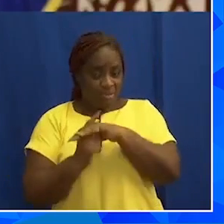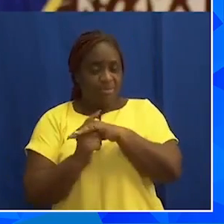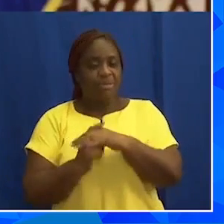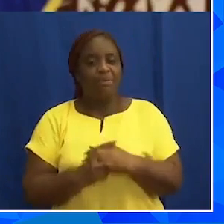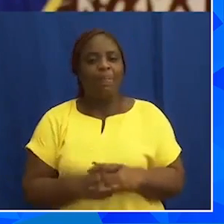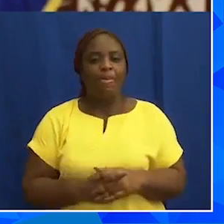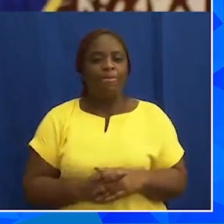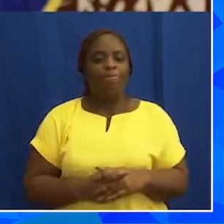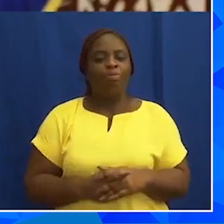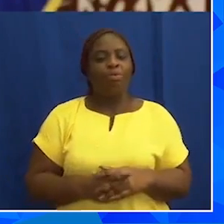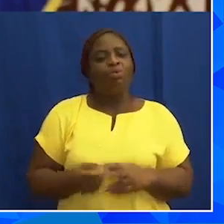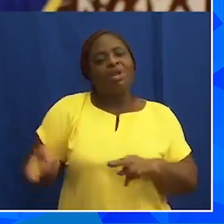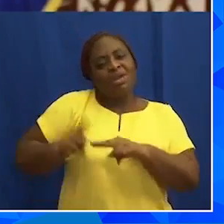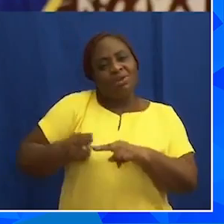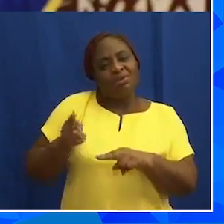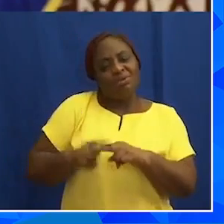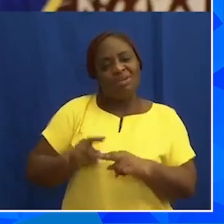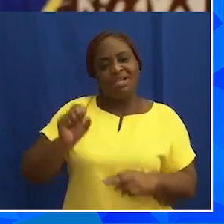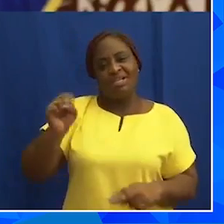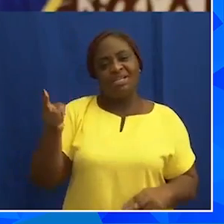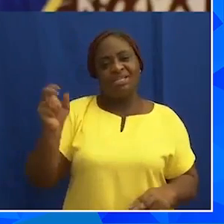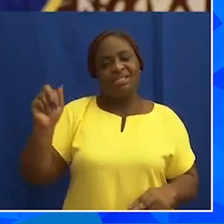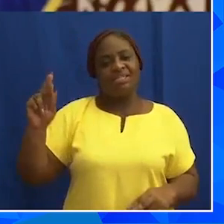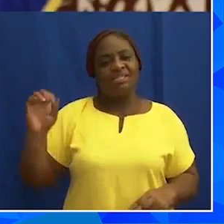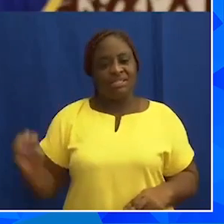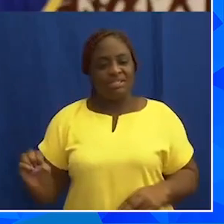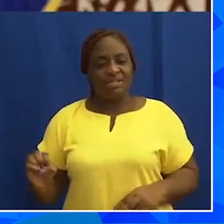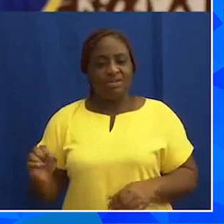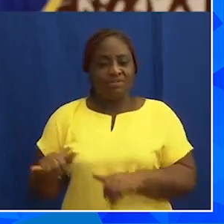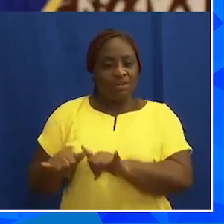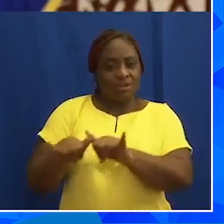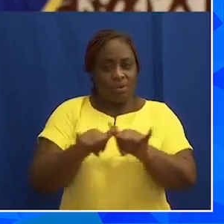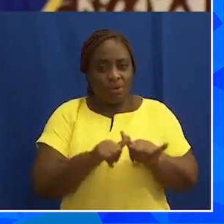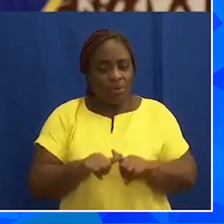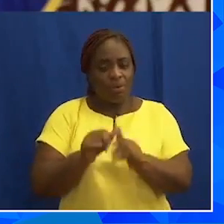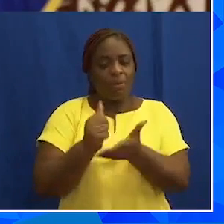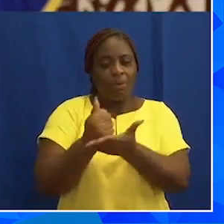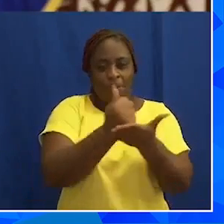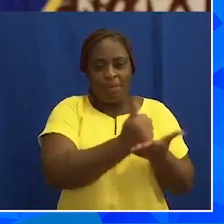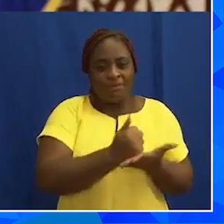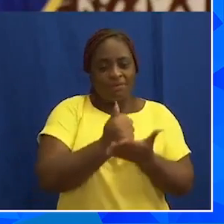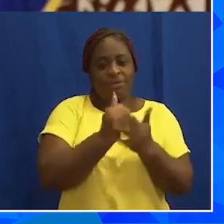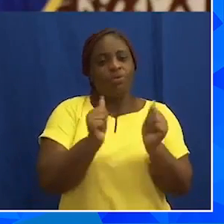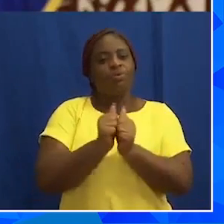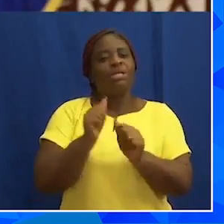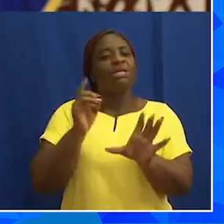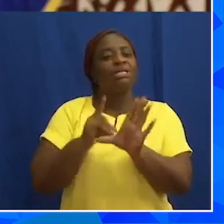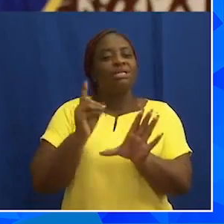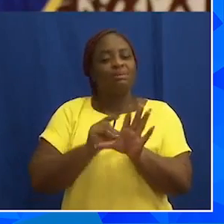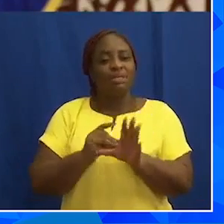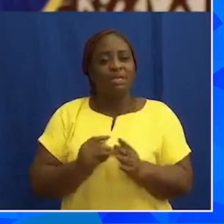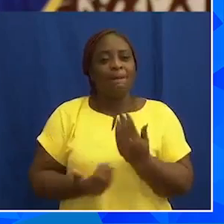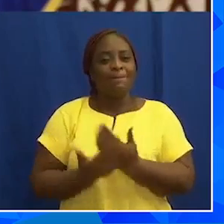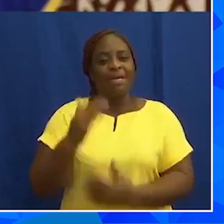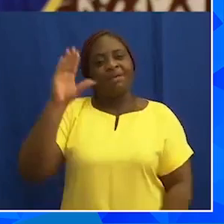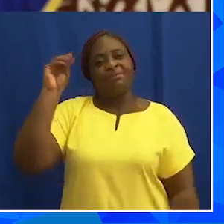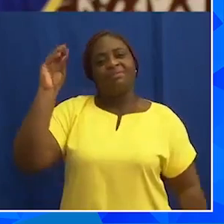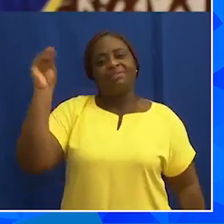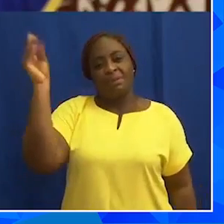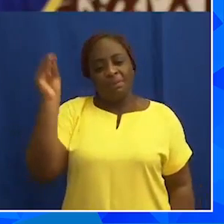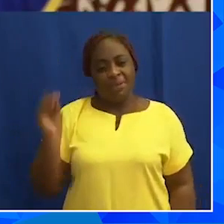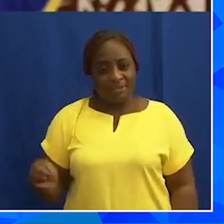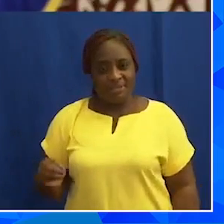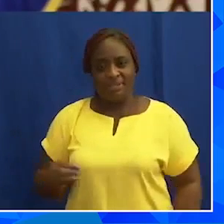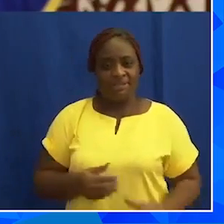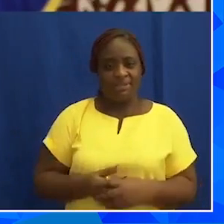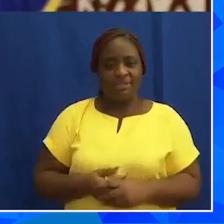by 150,000 beneficiaries. We expanded school feeding from 1.6 million